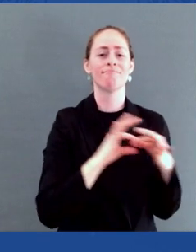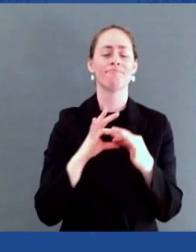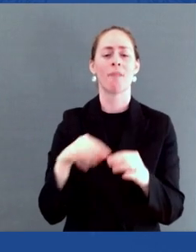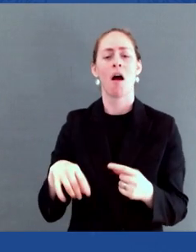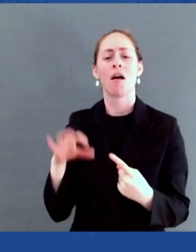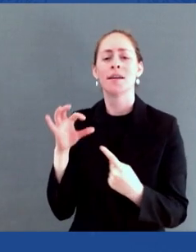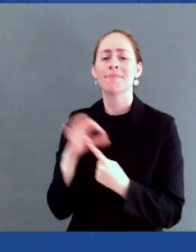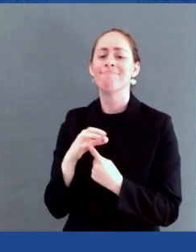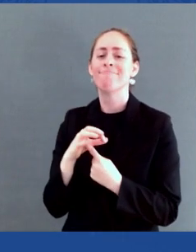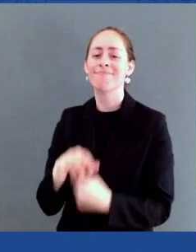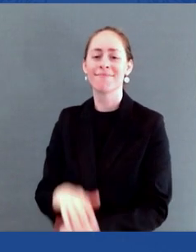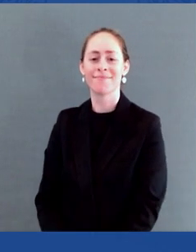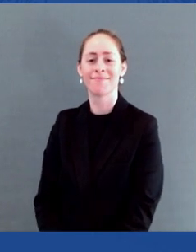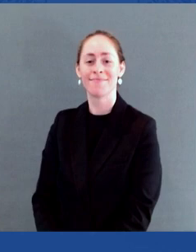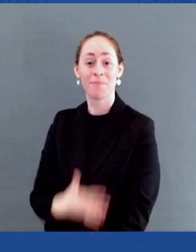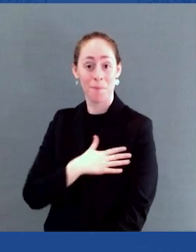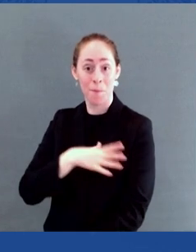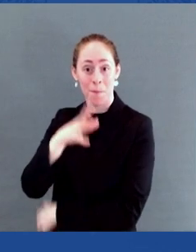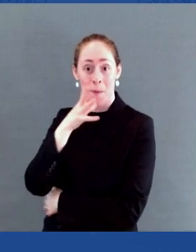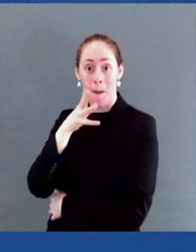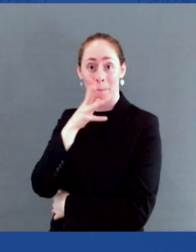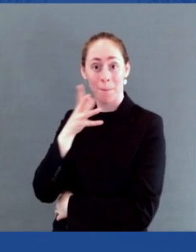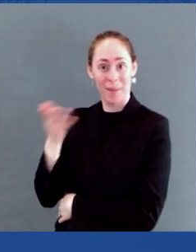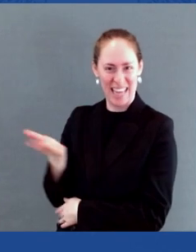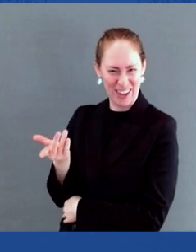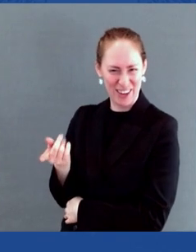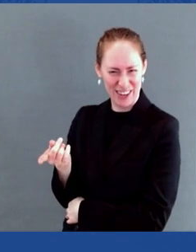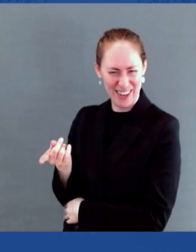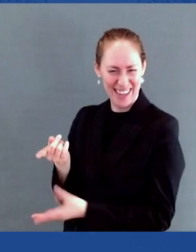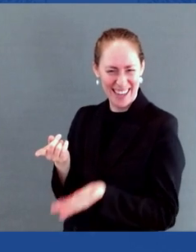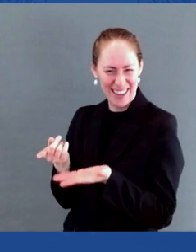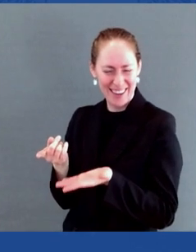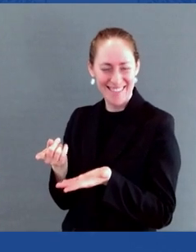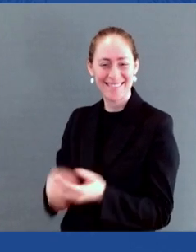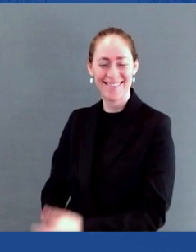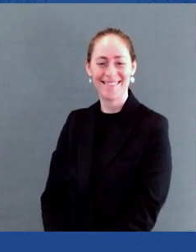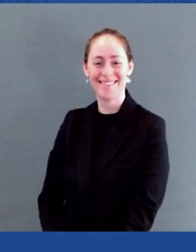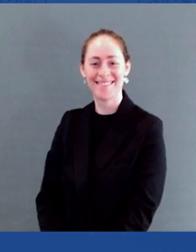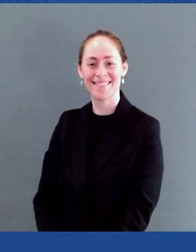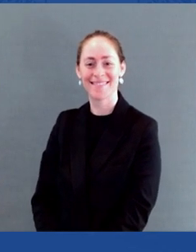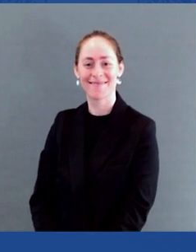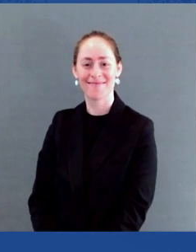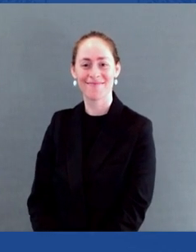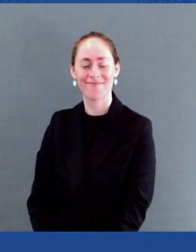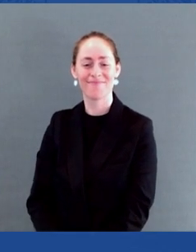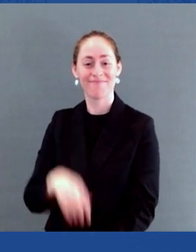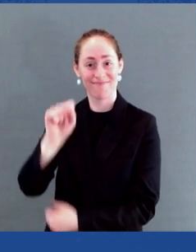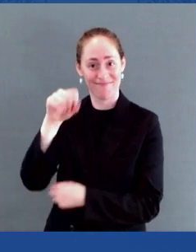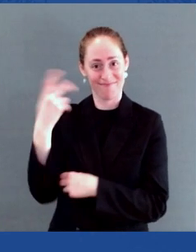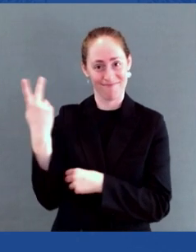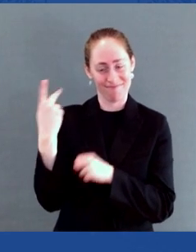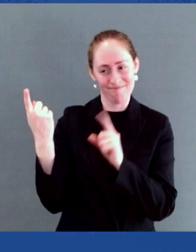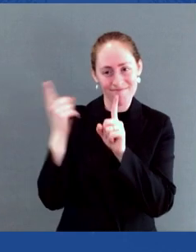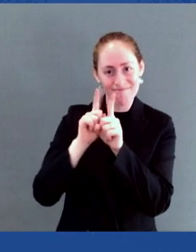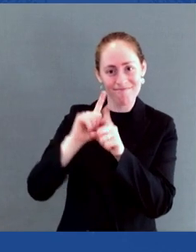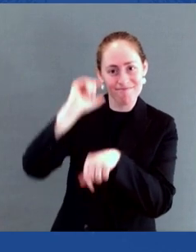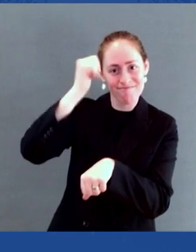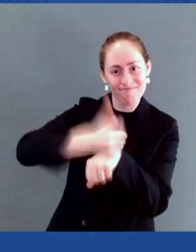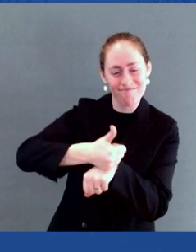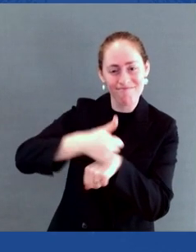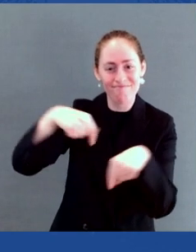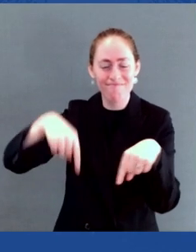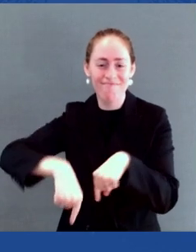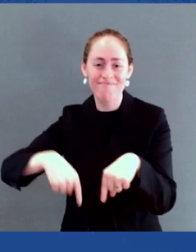and backbone as we built True Evolution. And when the day came to navigate my own diagnosis with HIV,